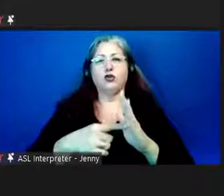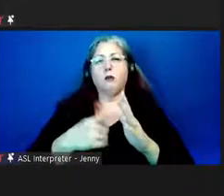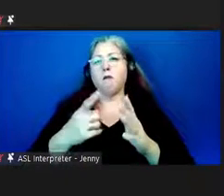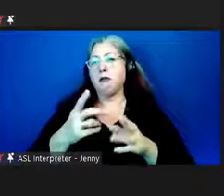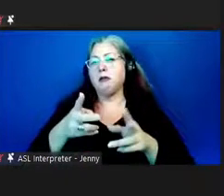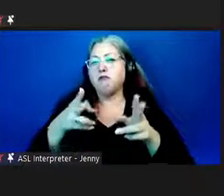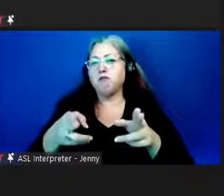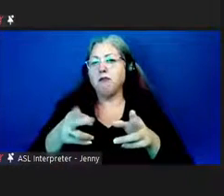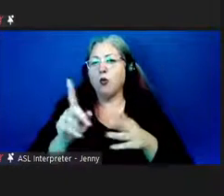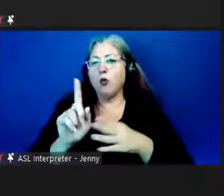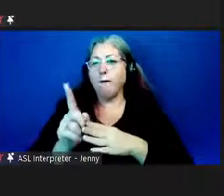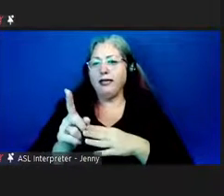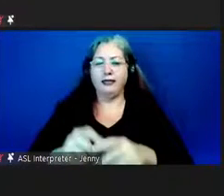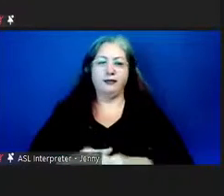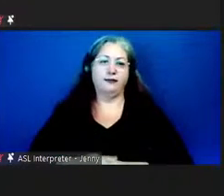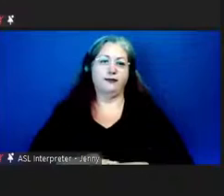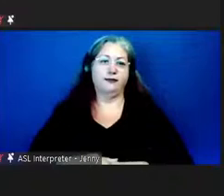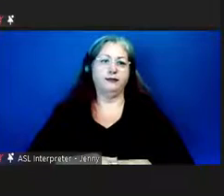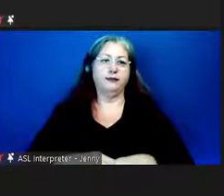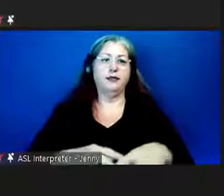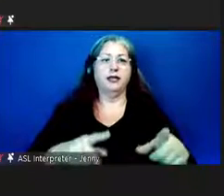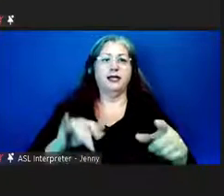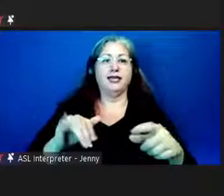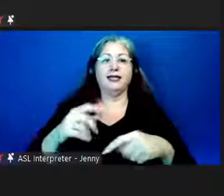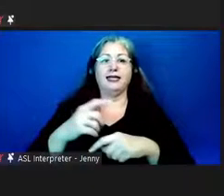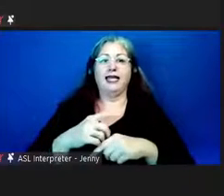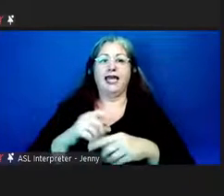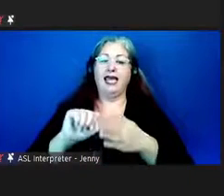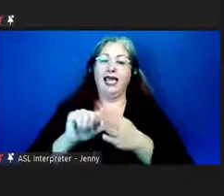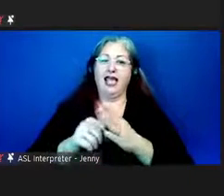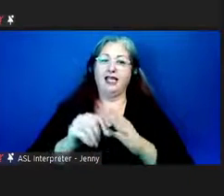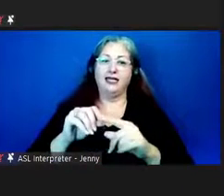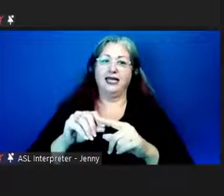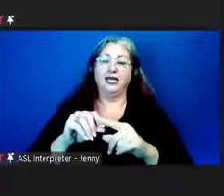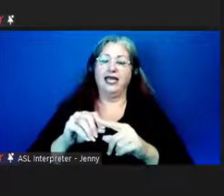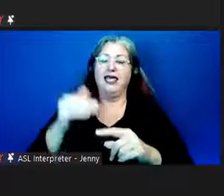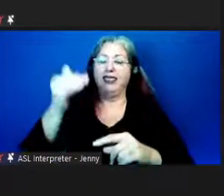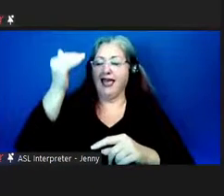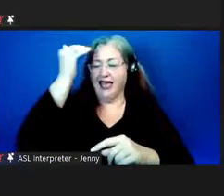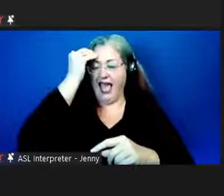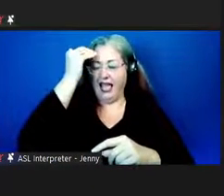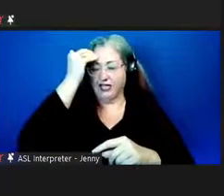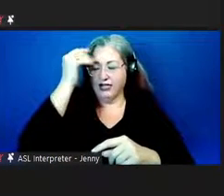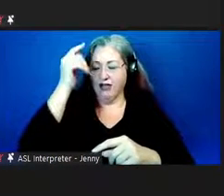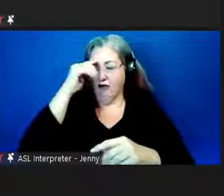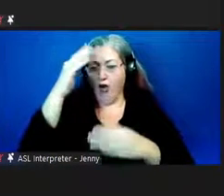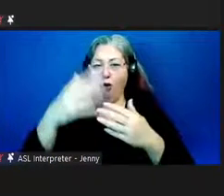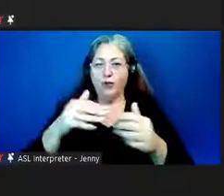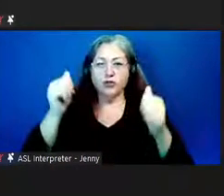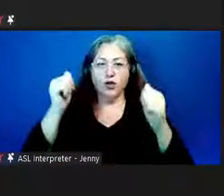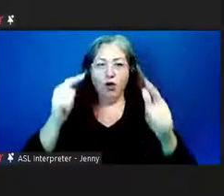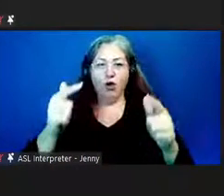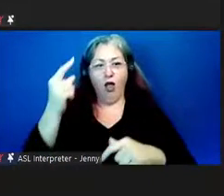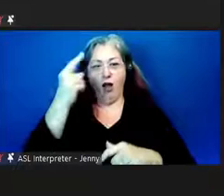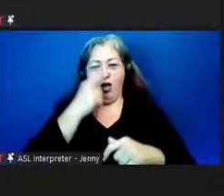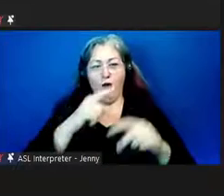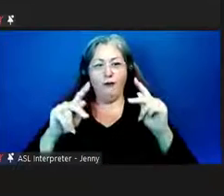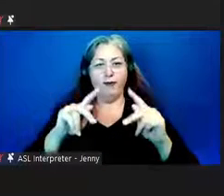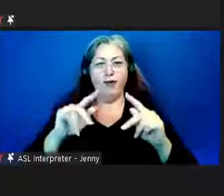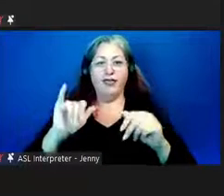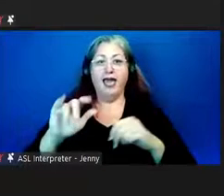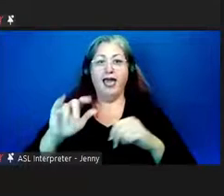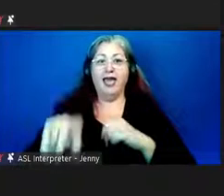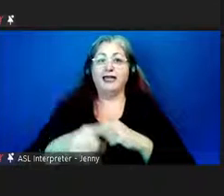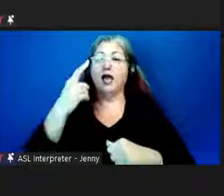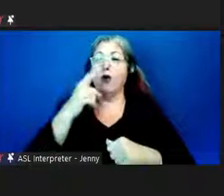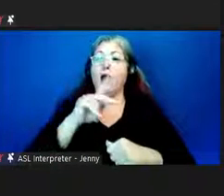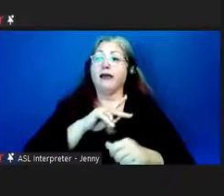so. A date that is etched in the consciousness of almost every Hawaiian, the day the Hawaiian